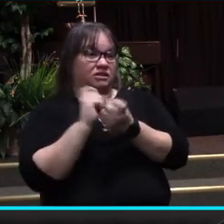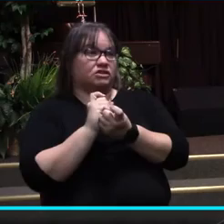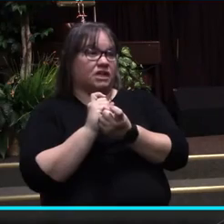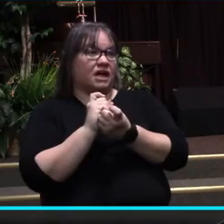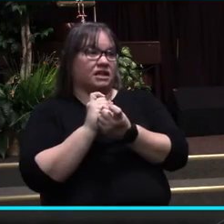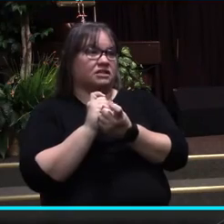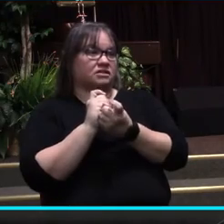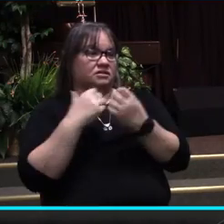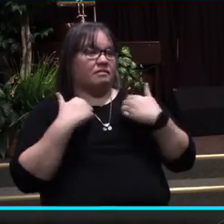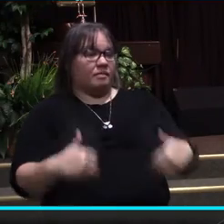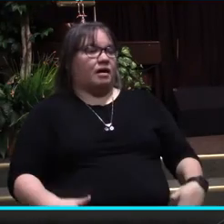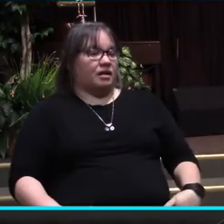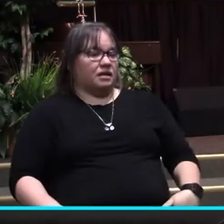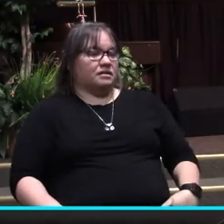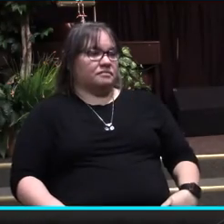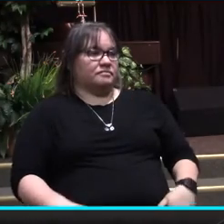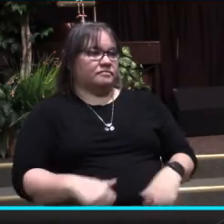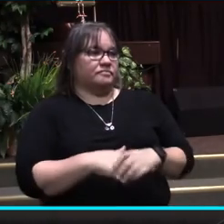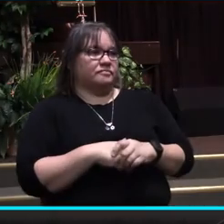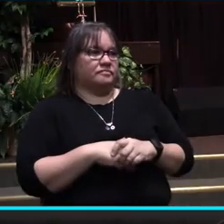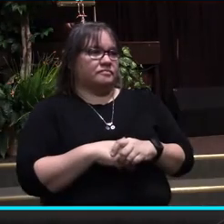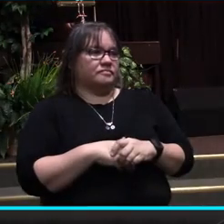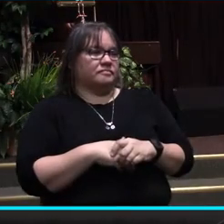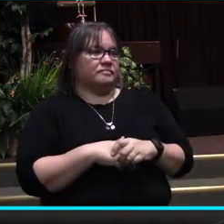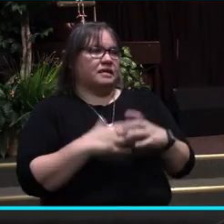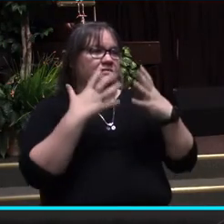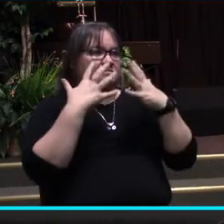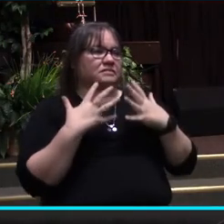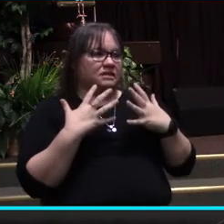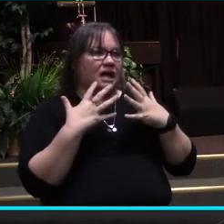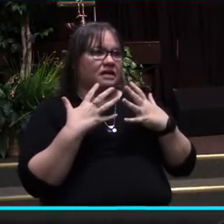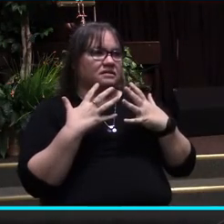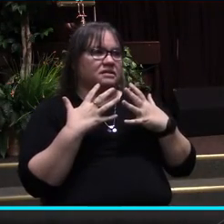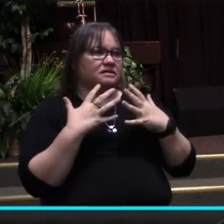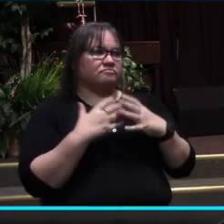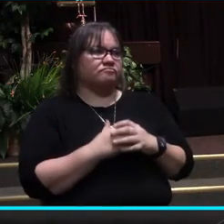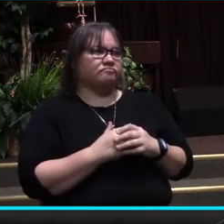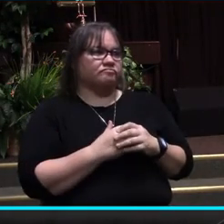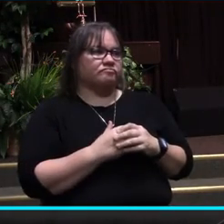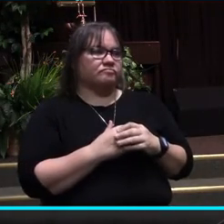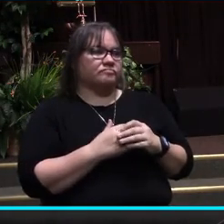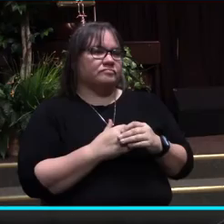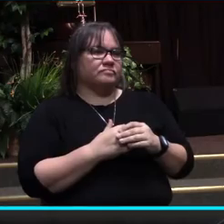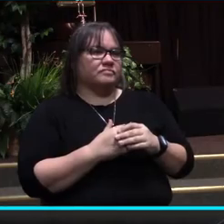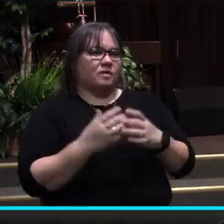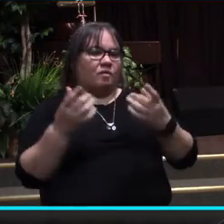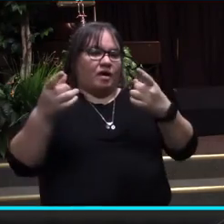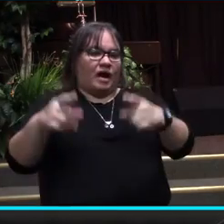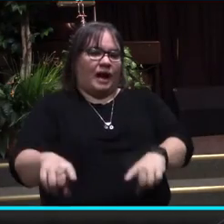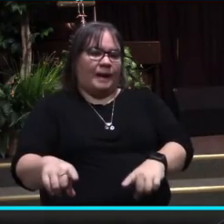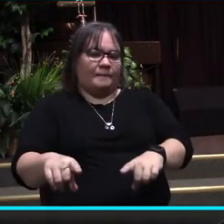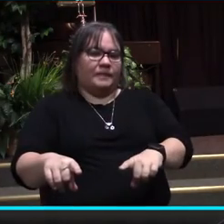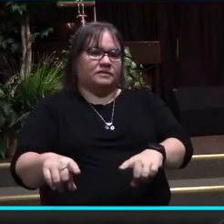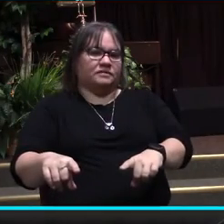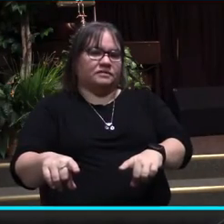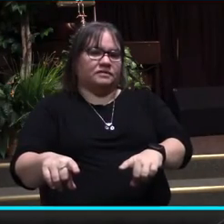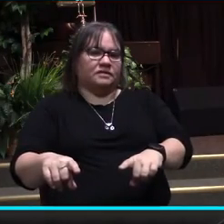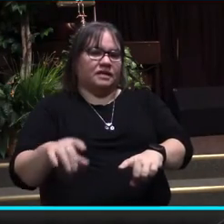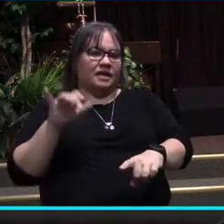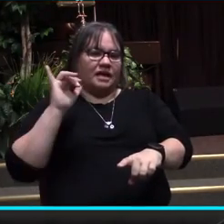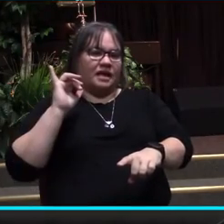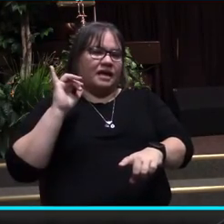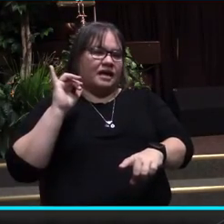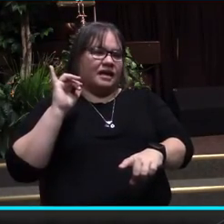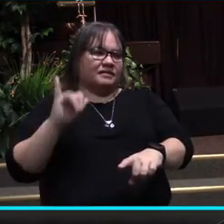anatomical structure. And sadly, what happens in these cases is their sex organs